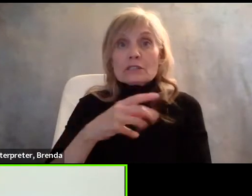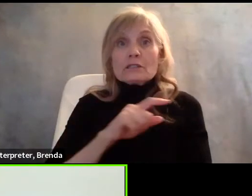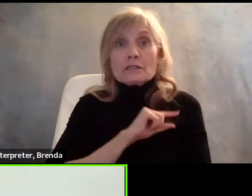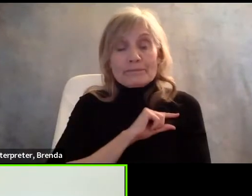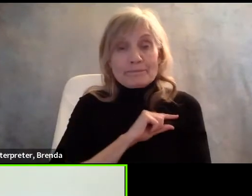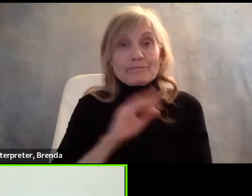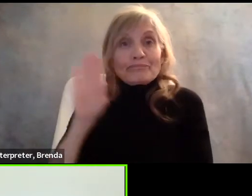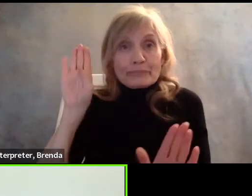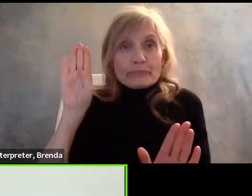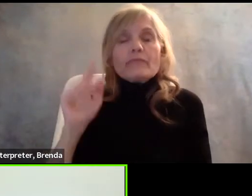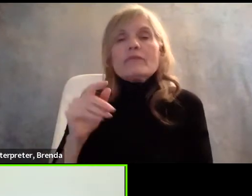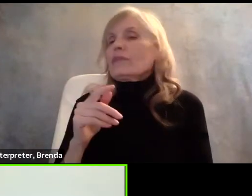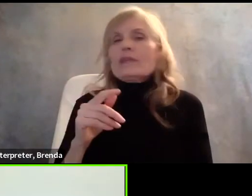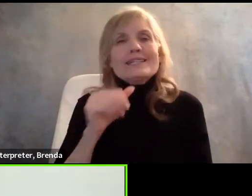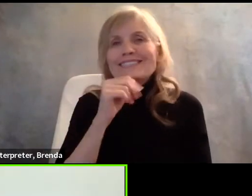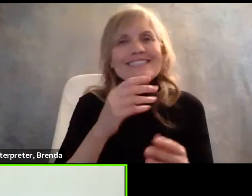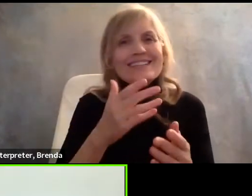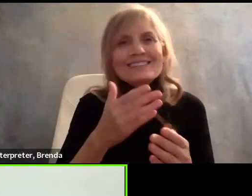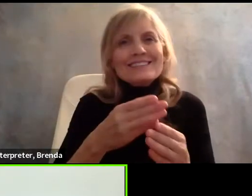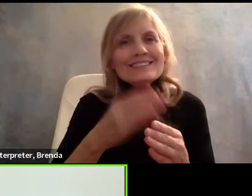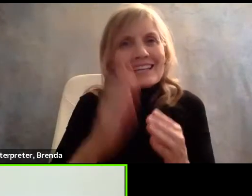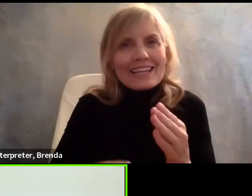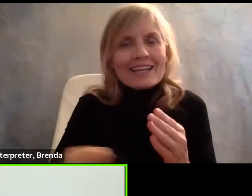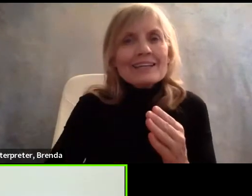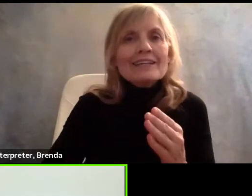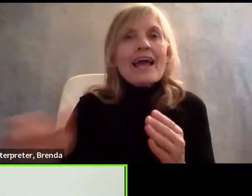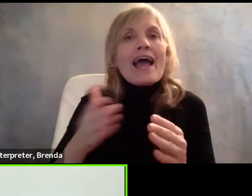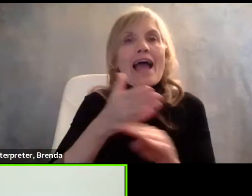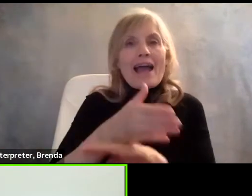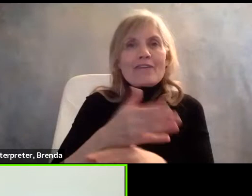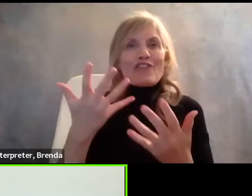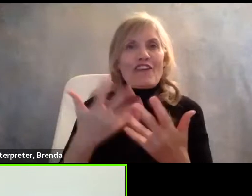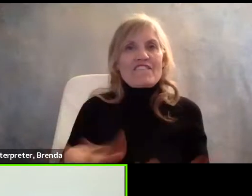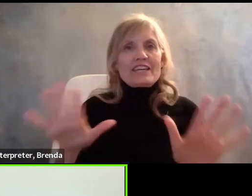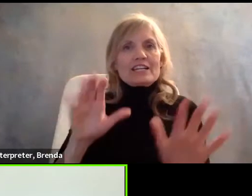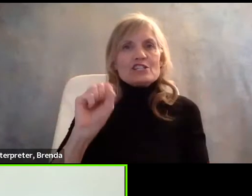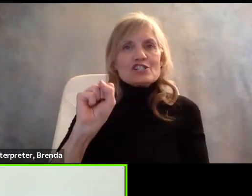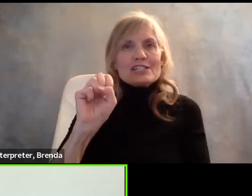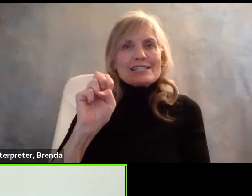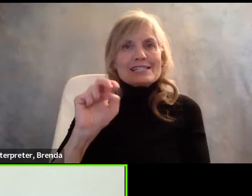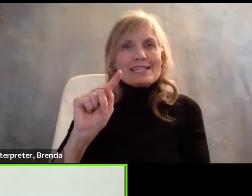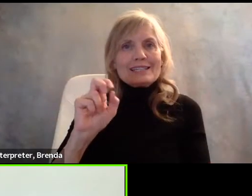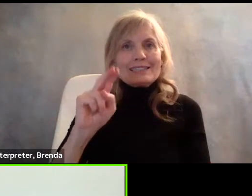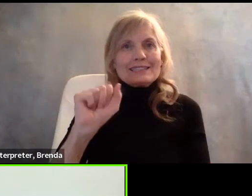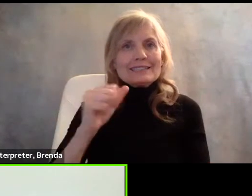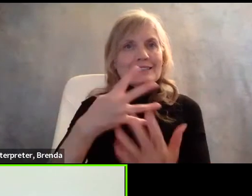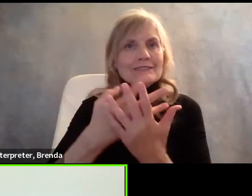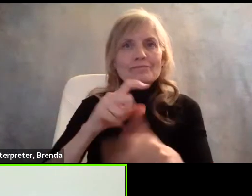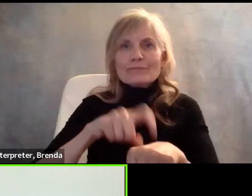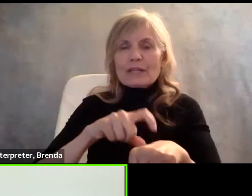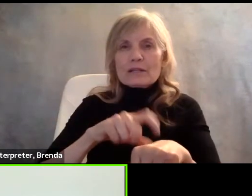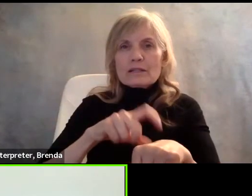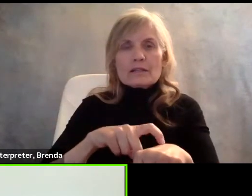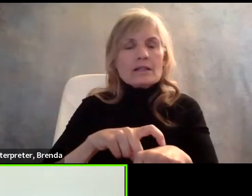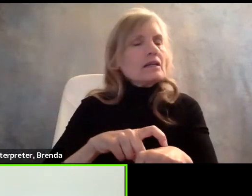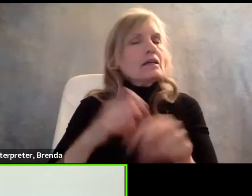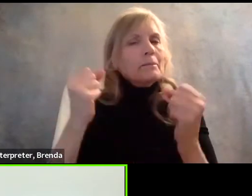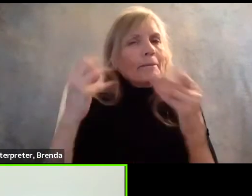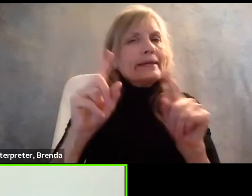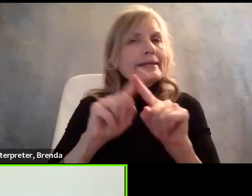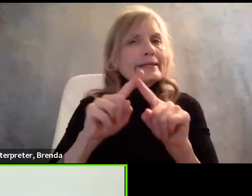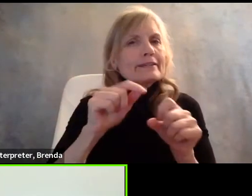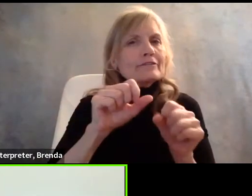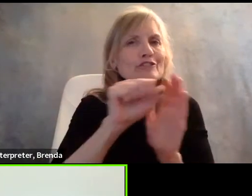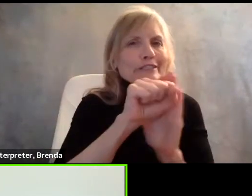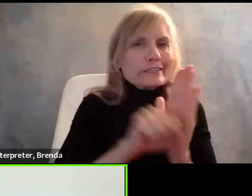their sentence. It's a complex web of local and state statues that keep people